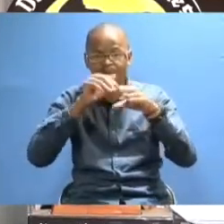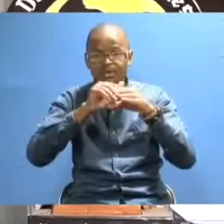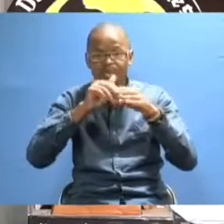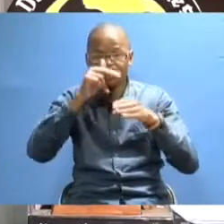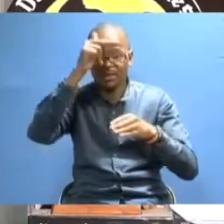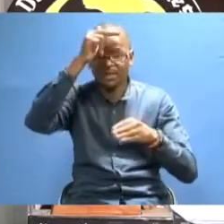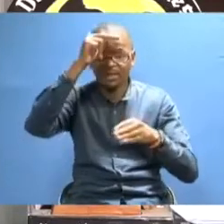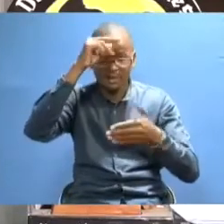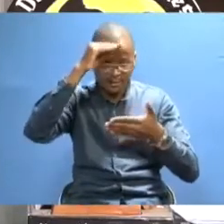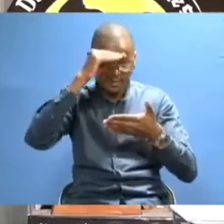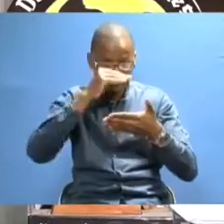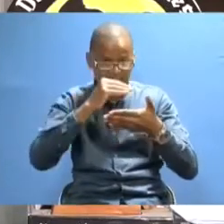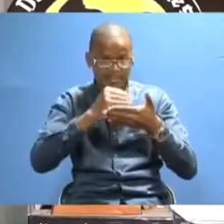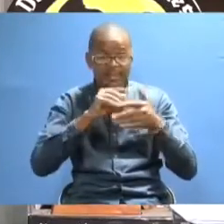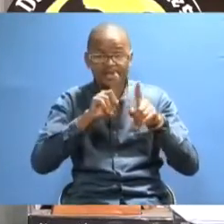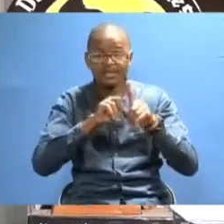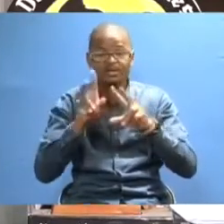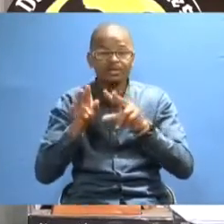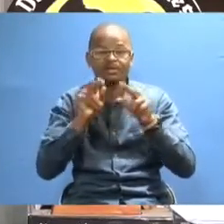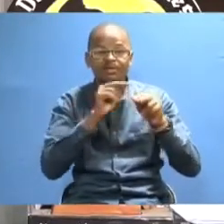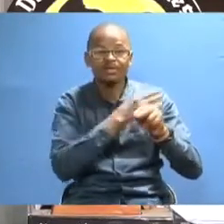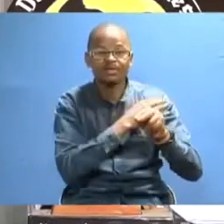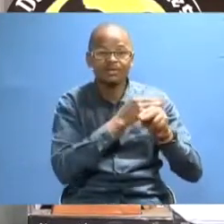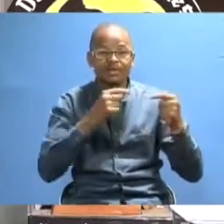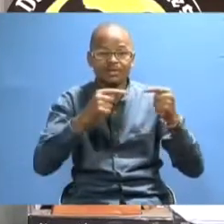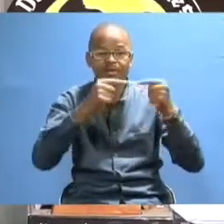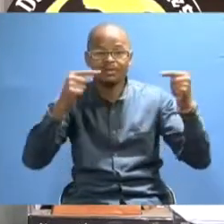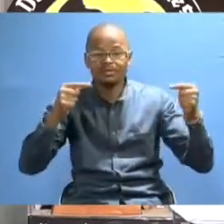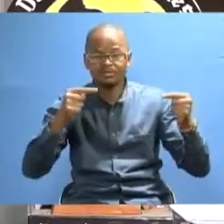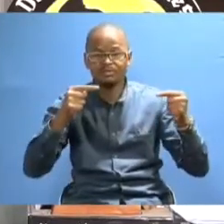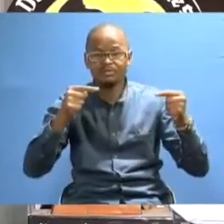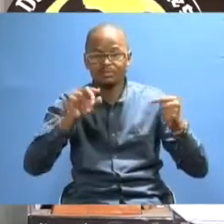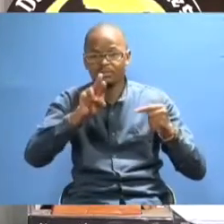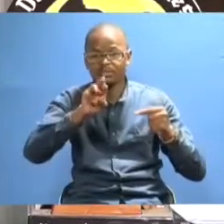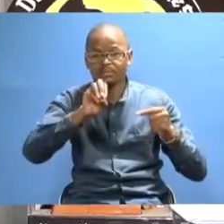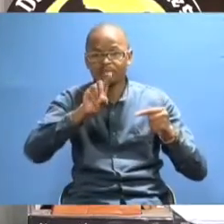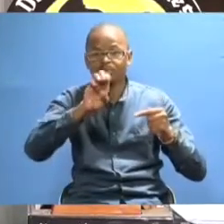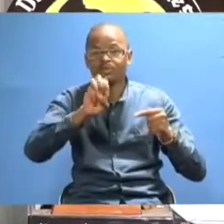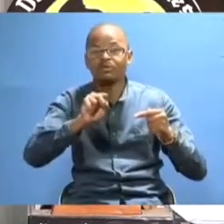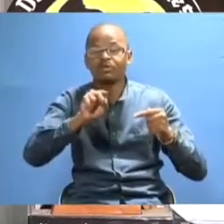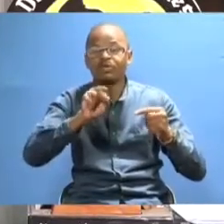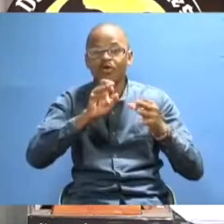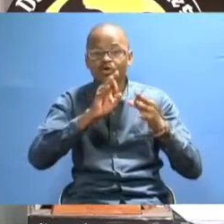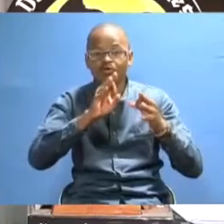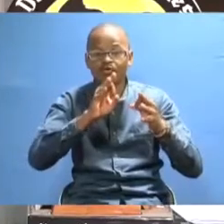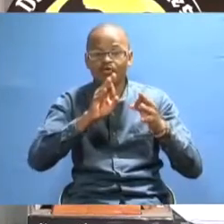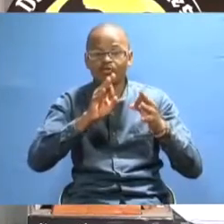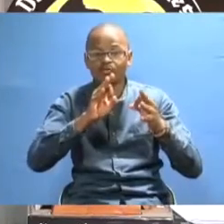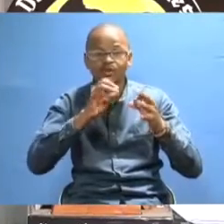in higher education through regular and alternative modes of delivery.